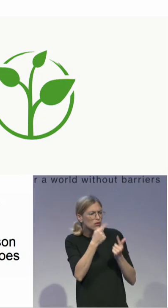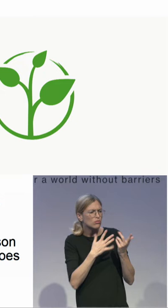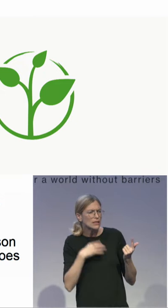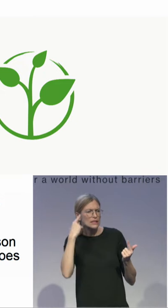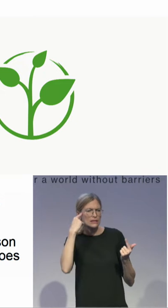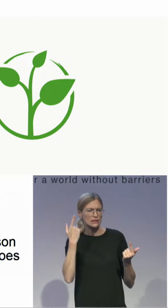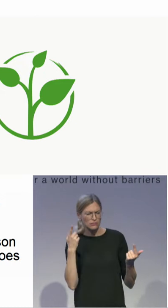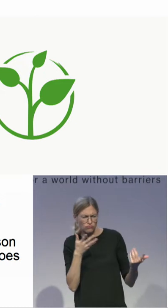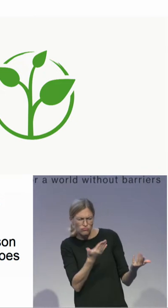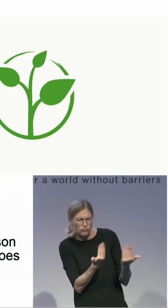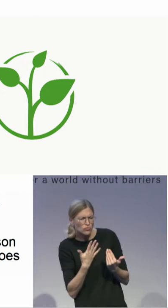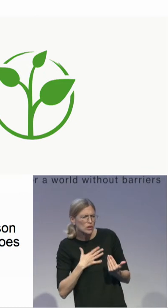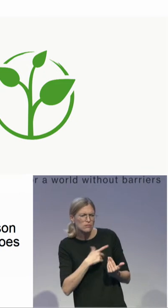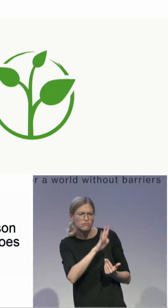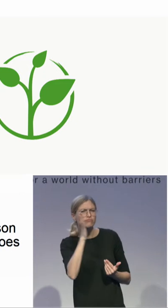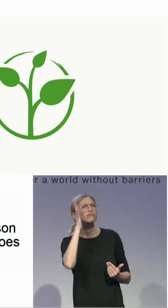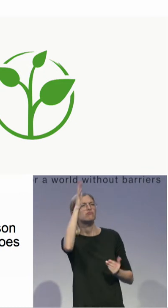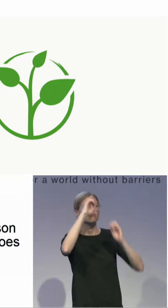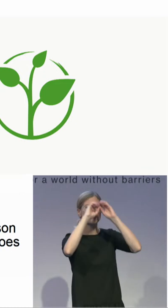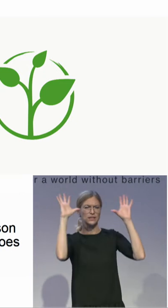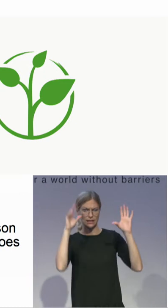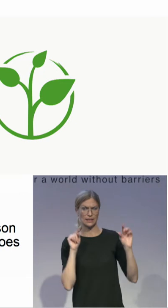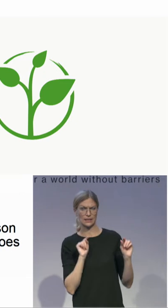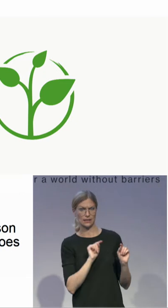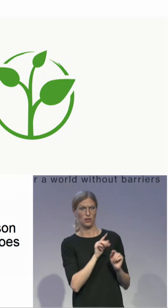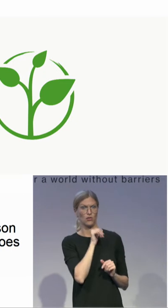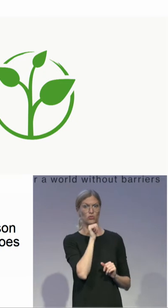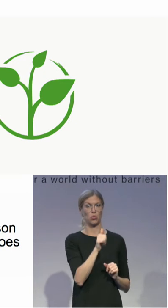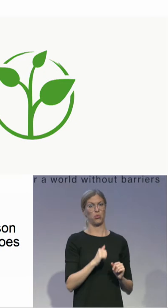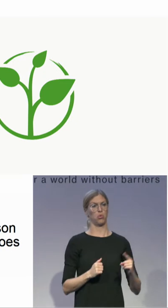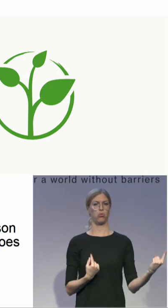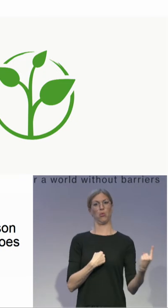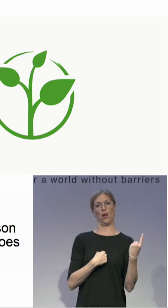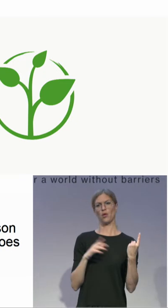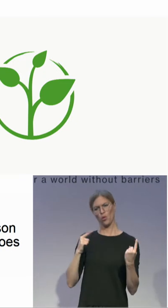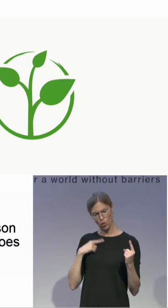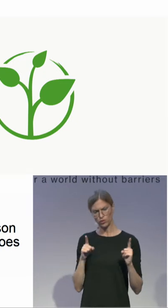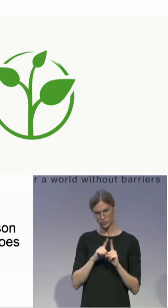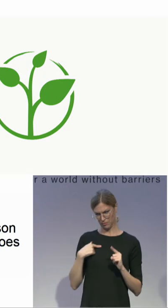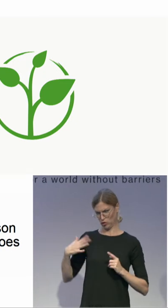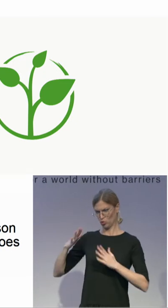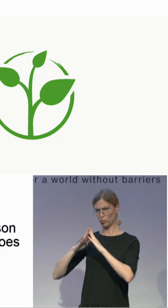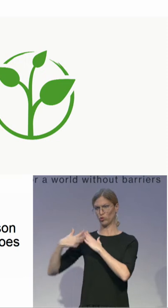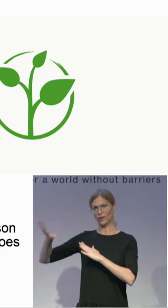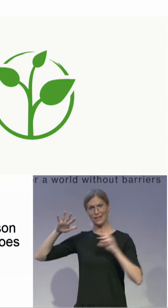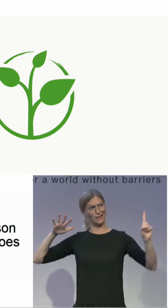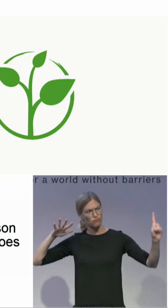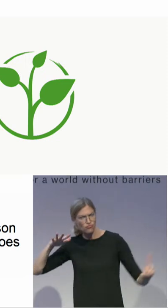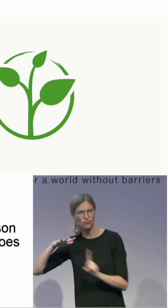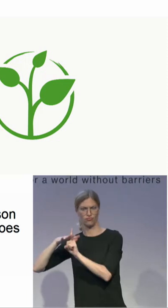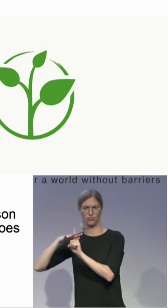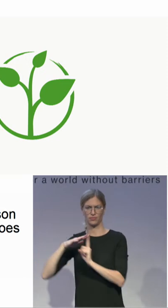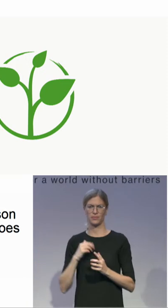embedded within the community. And what we see from your project is that the community and especially the service